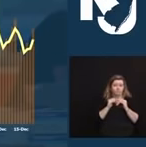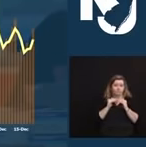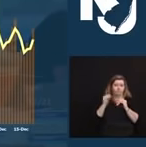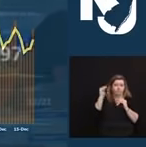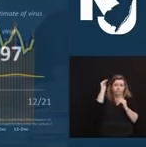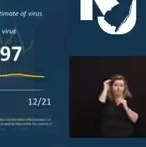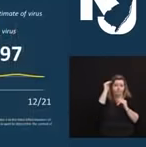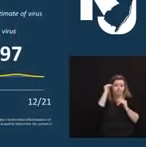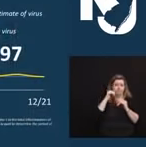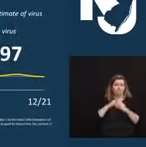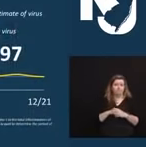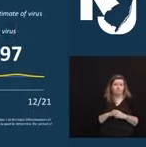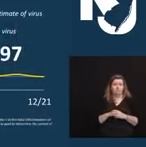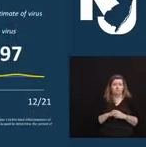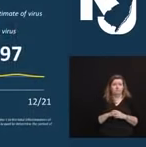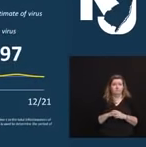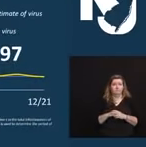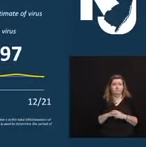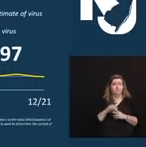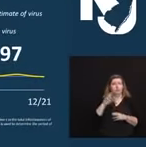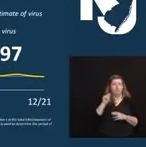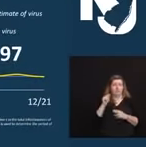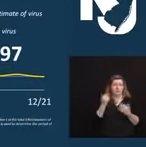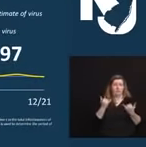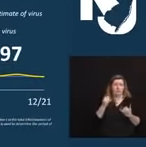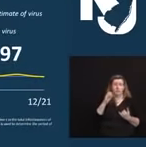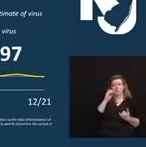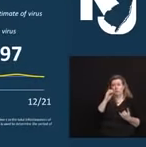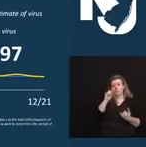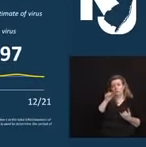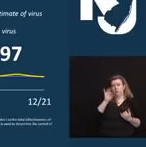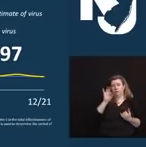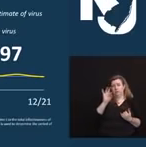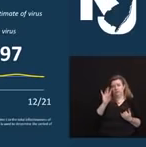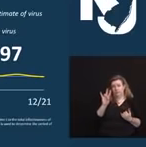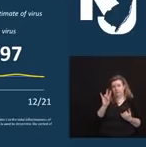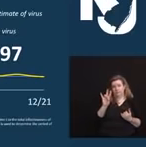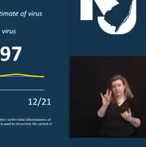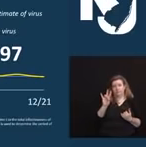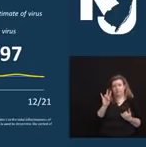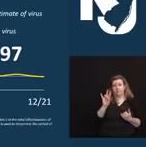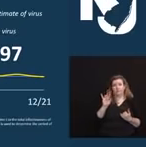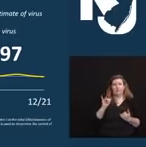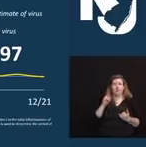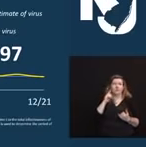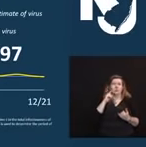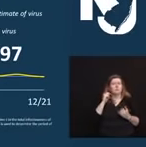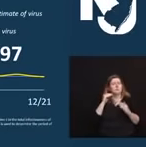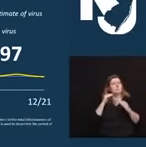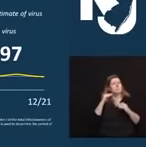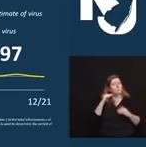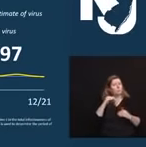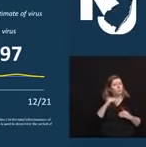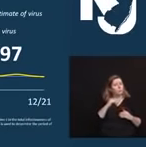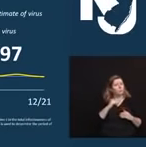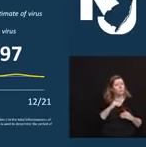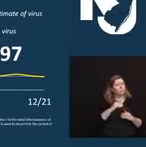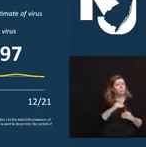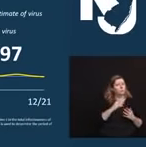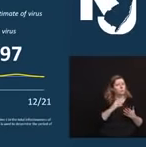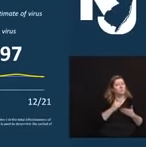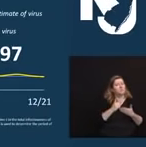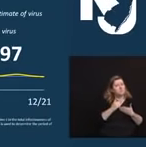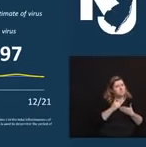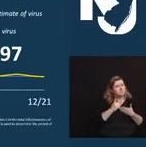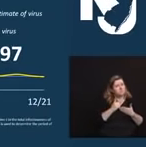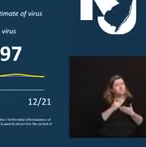The rate of transmission currently rests at 0.97. That's going in the right direction, and ultimately that will help lead us out of this, but